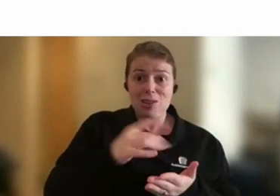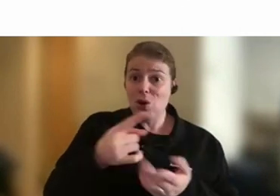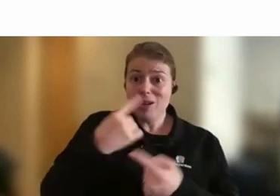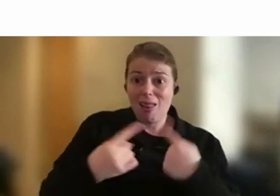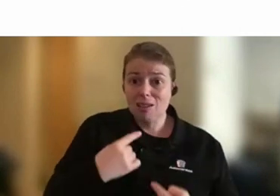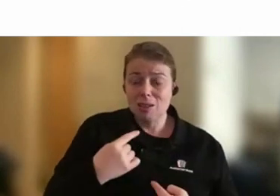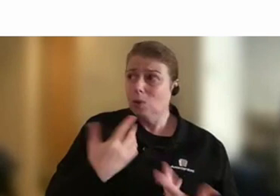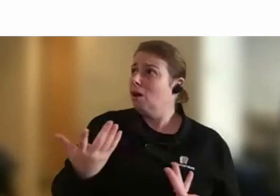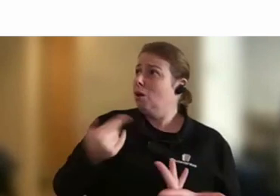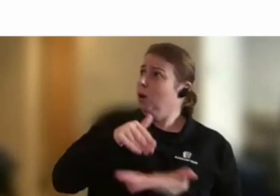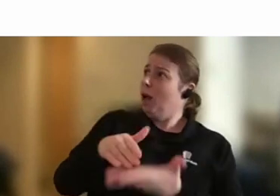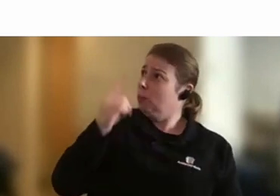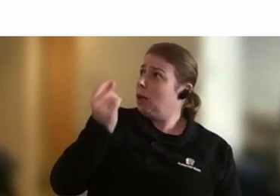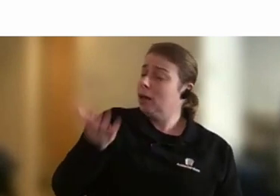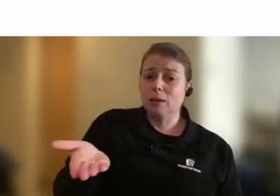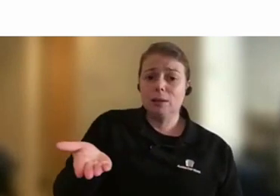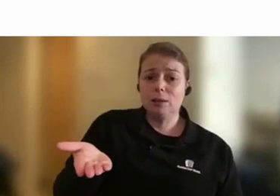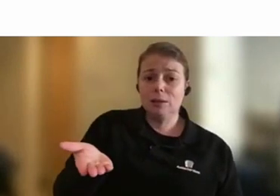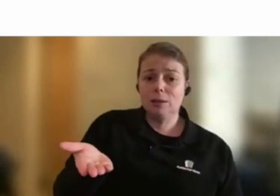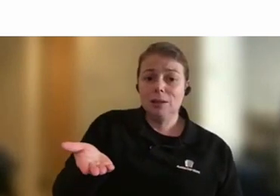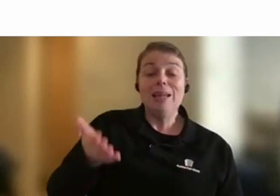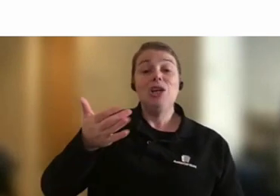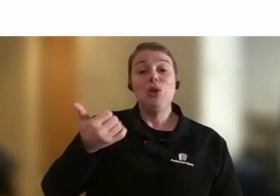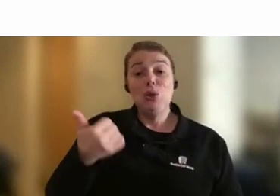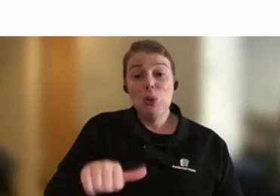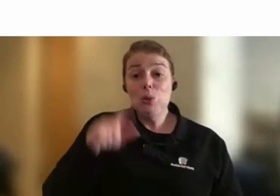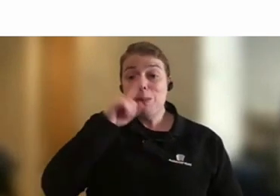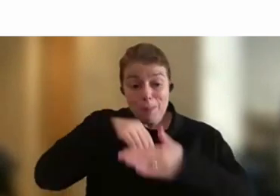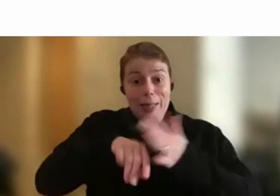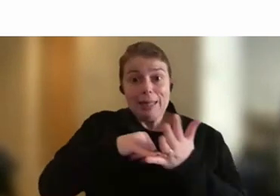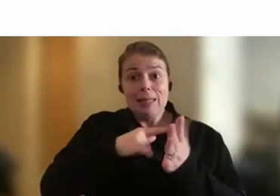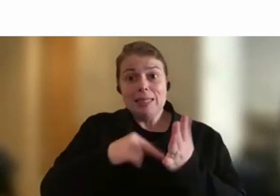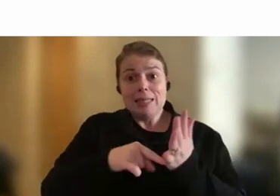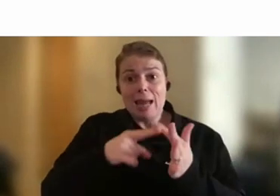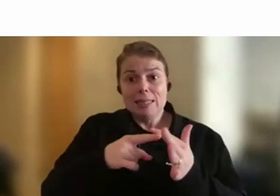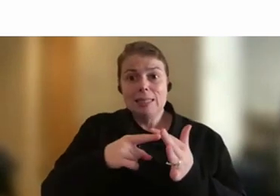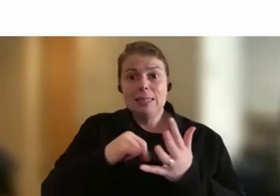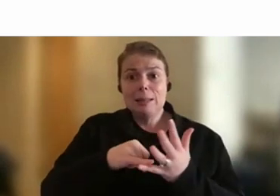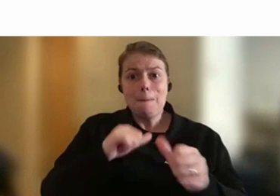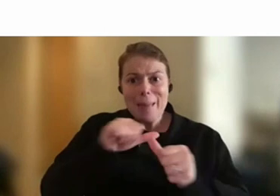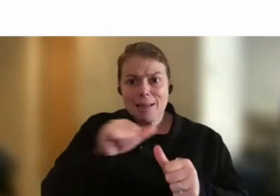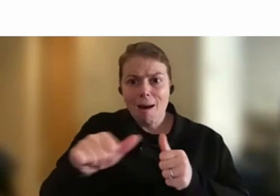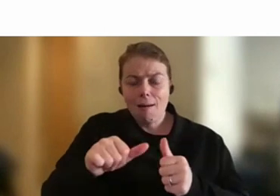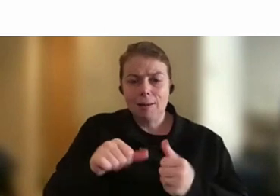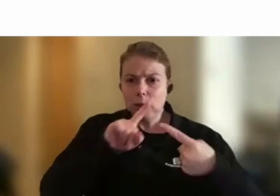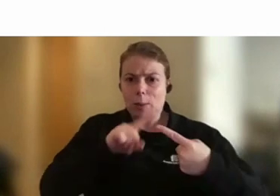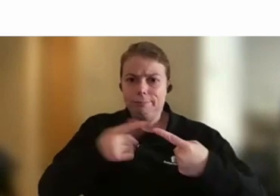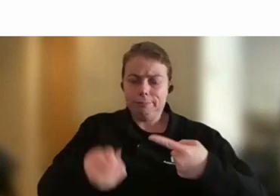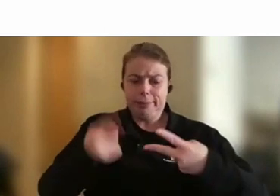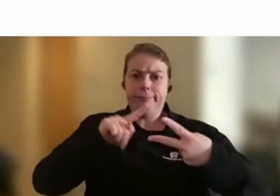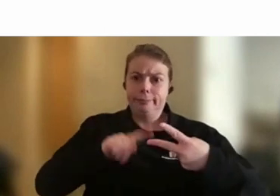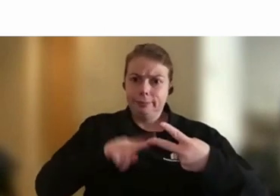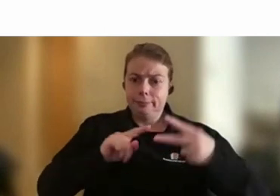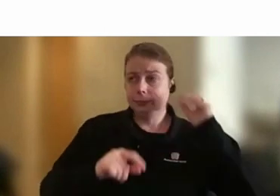And so we need to use our people in the states better, point one. But point two. know, last week